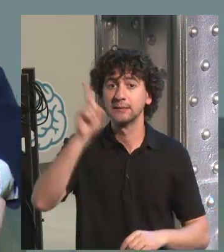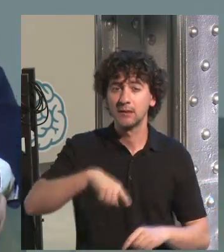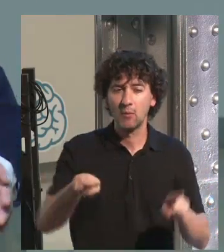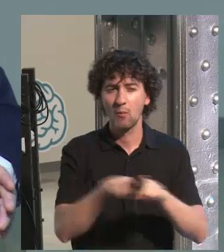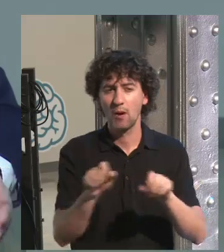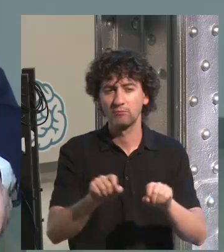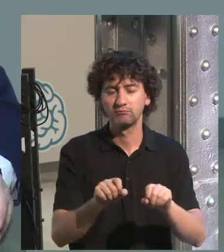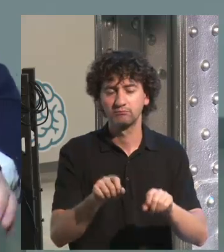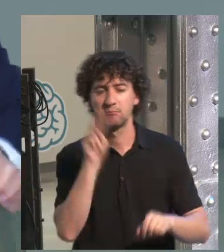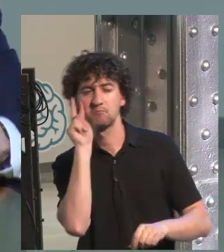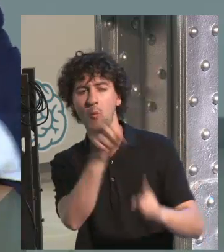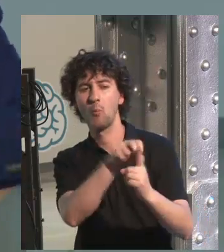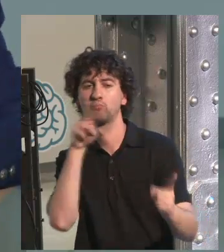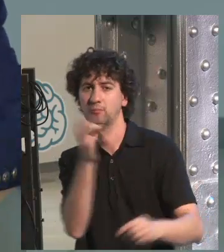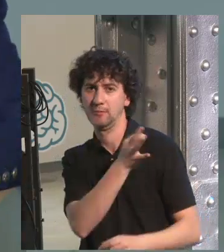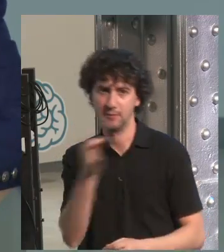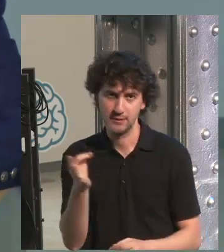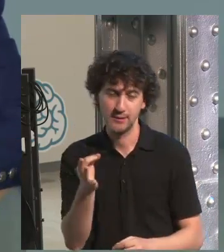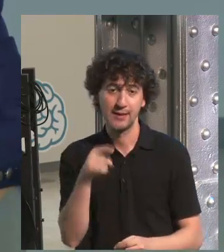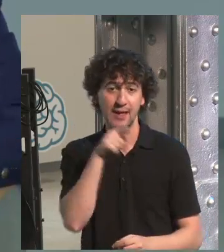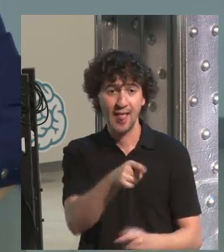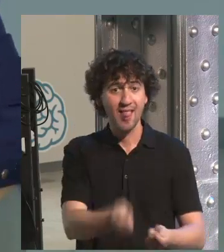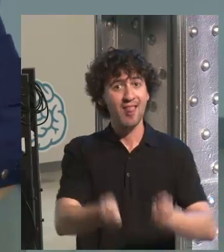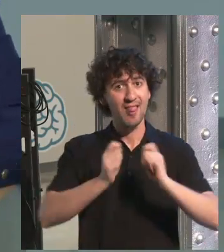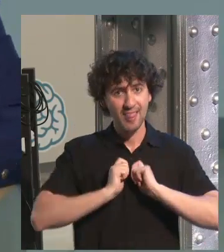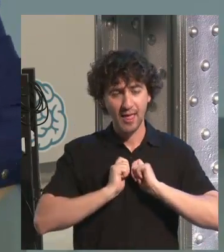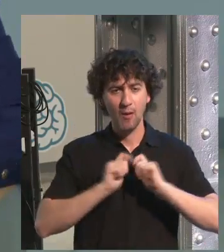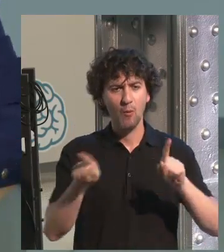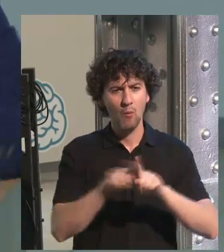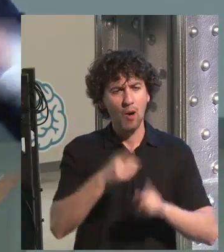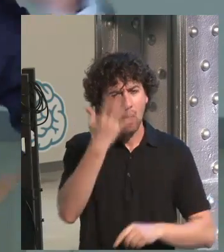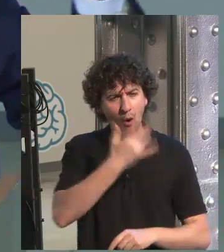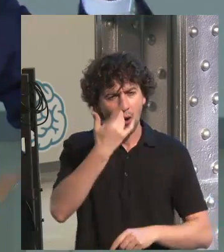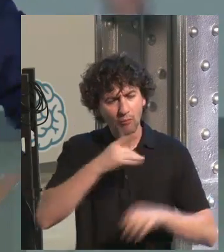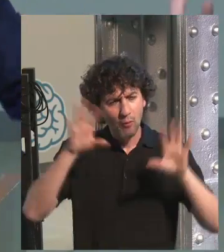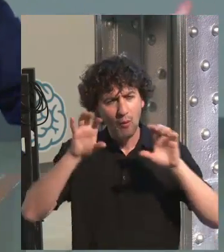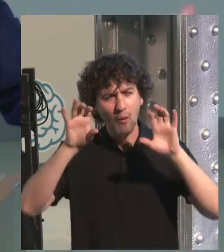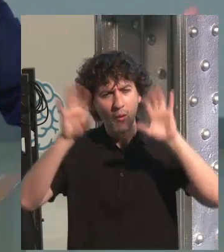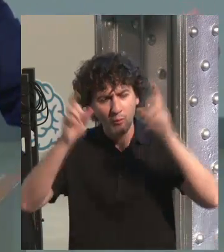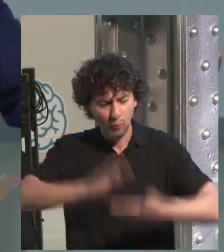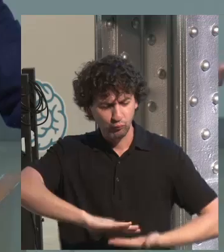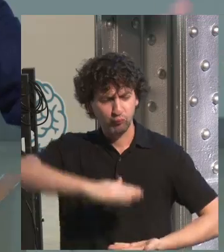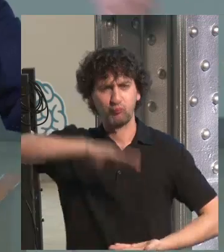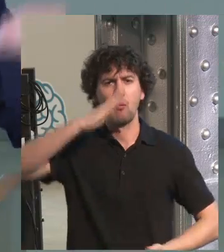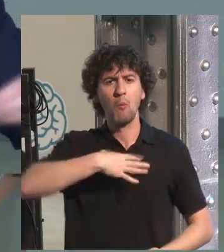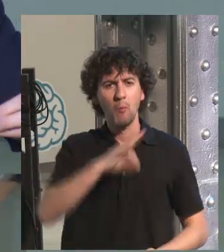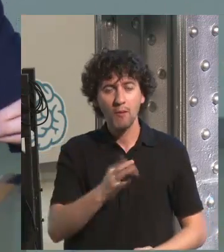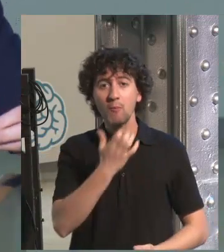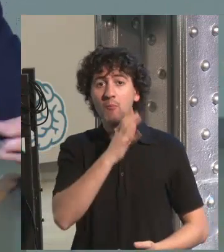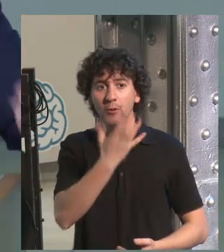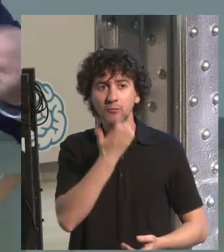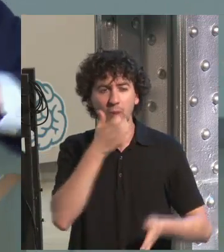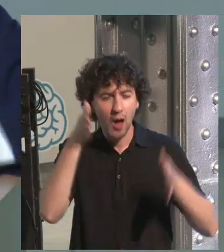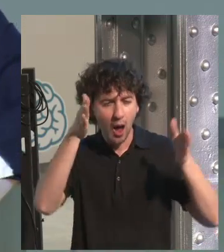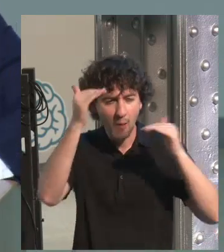with the proper timing, way, approach. It is